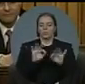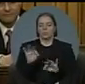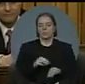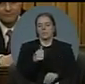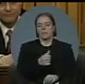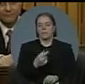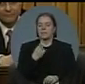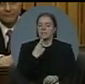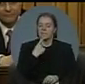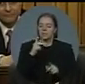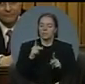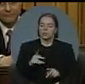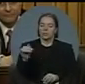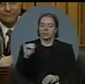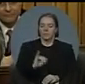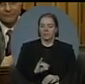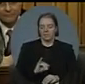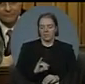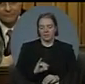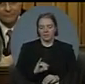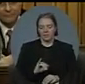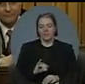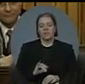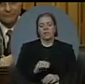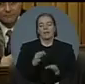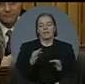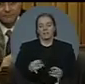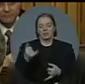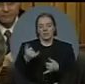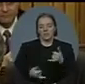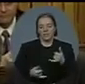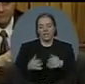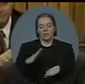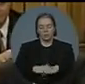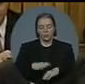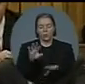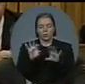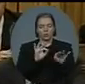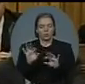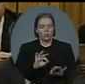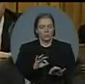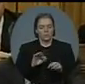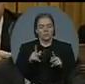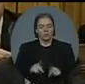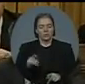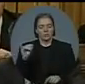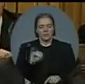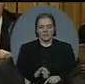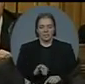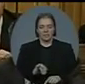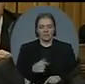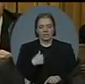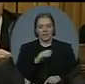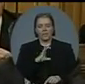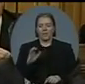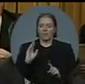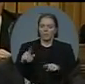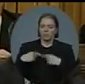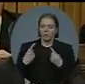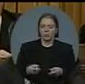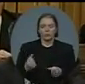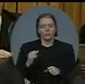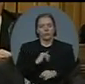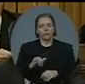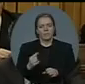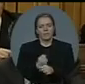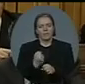discretion. This is not the Canadian way. Will the minister admit that what she's really trying to do is to